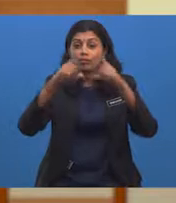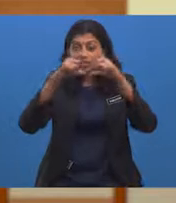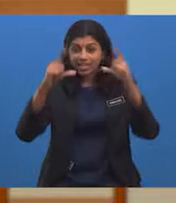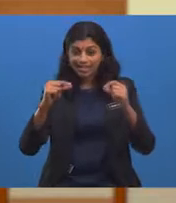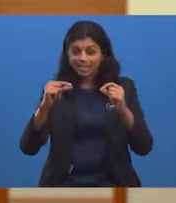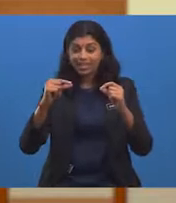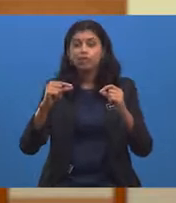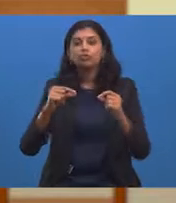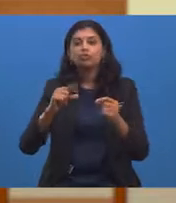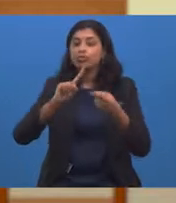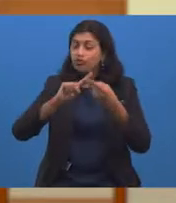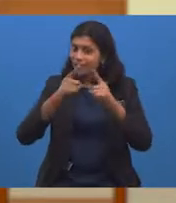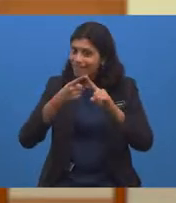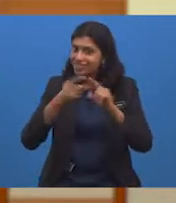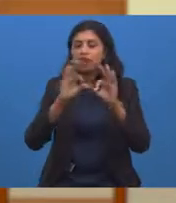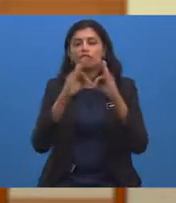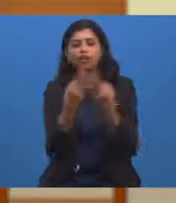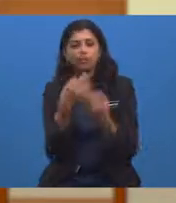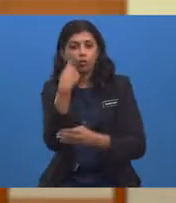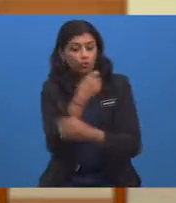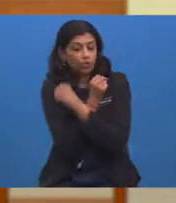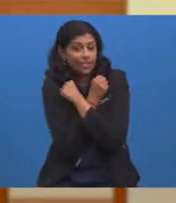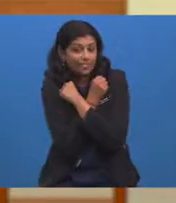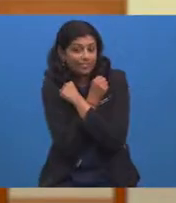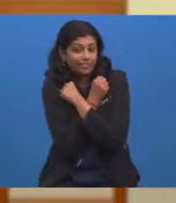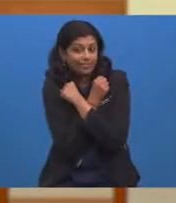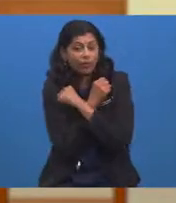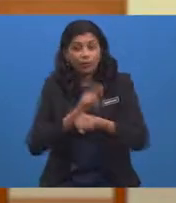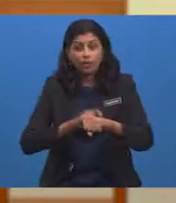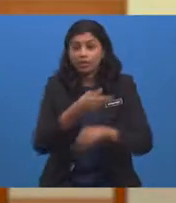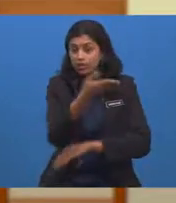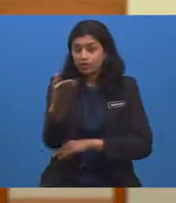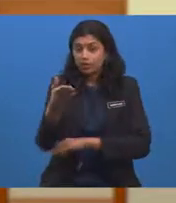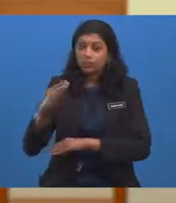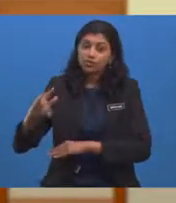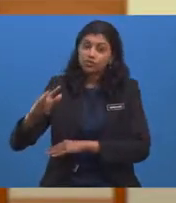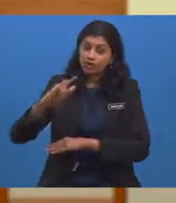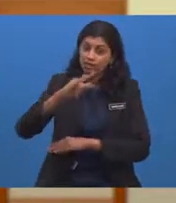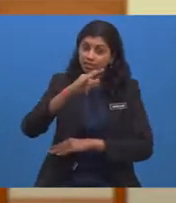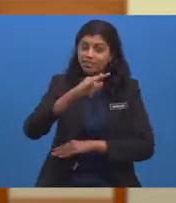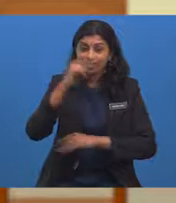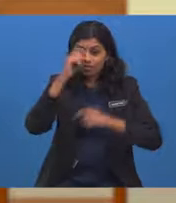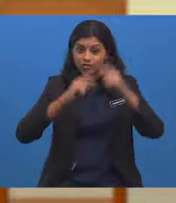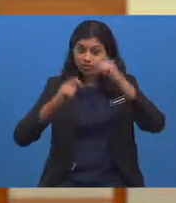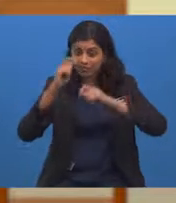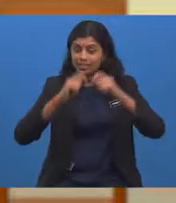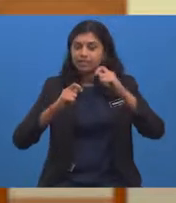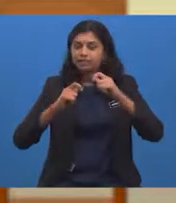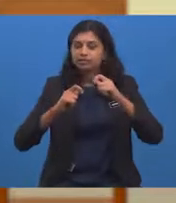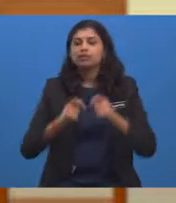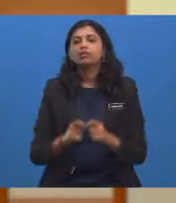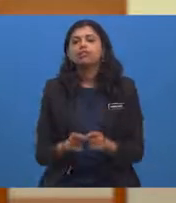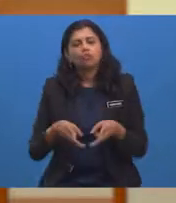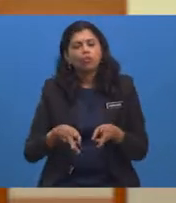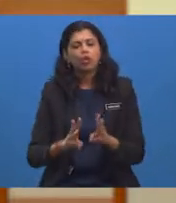family or loved ones during travels can be a great way to show your affection